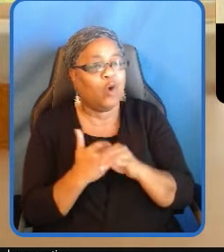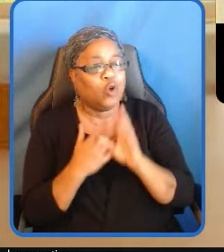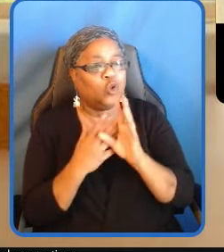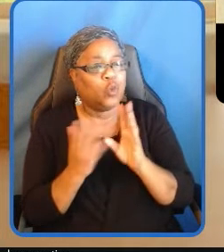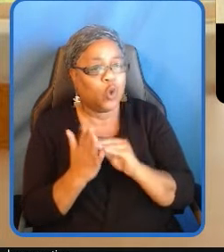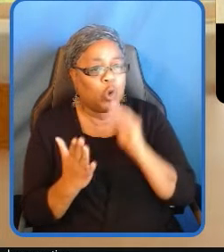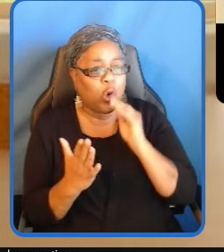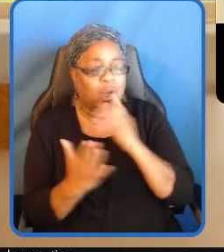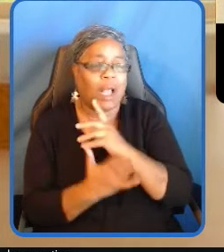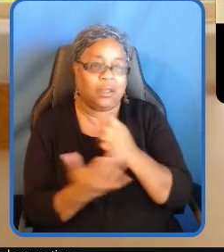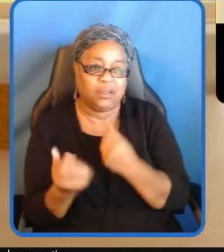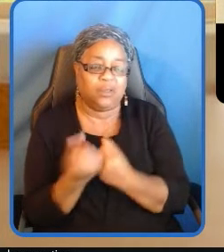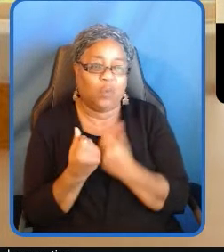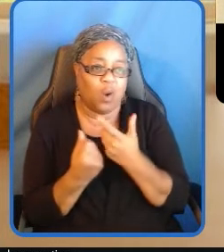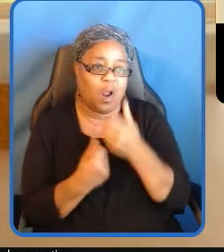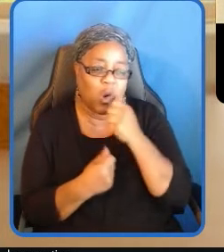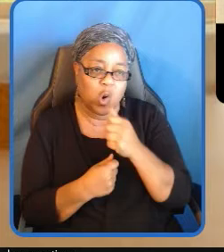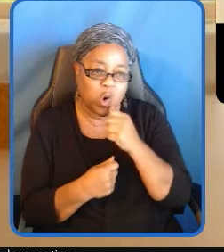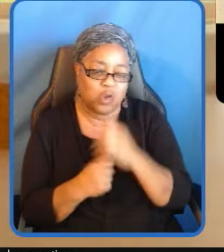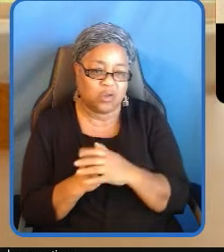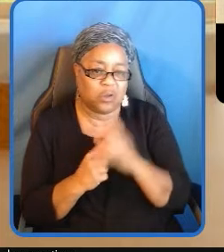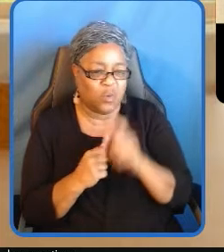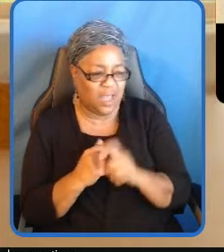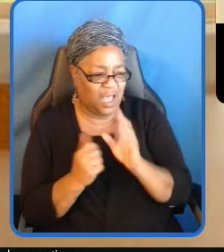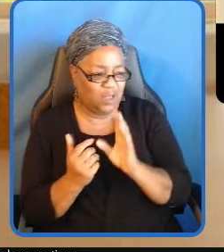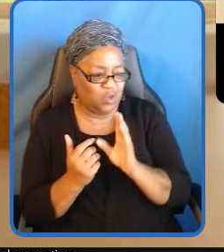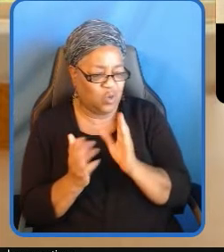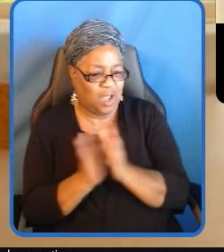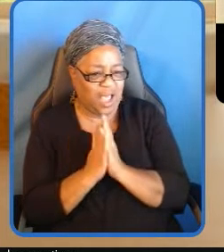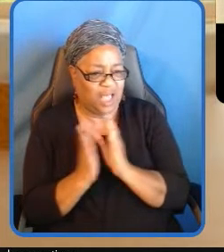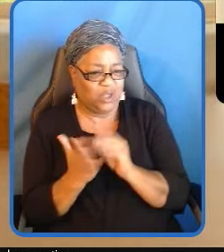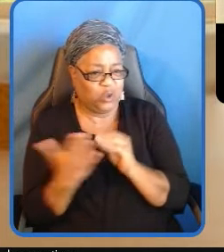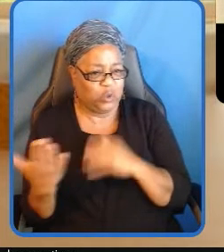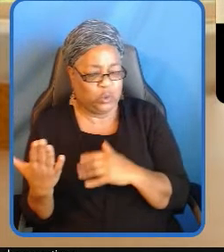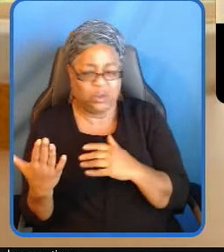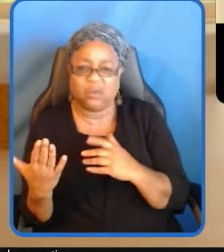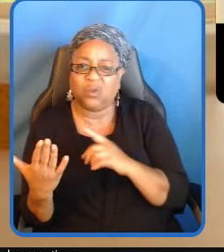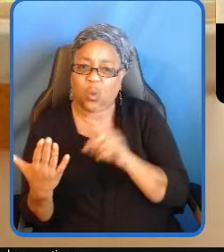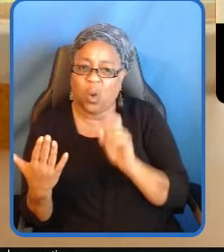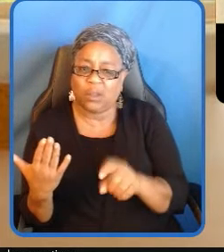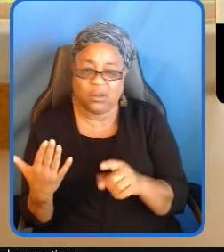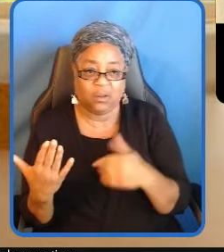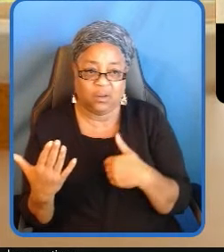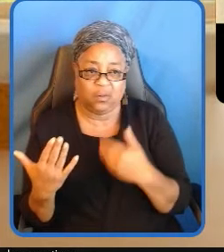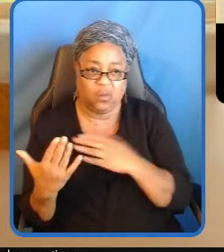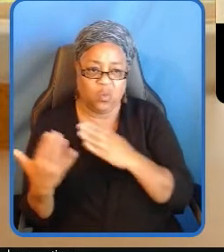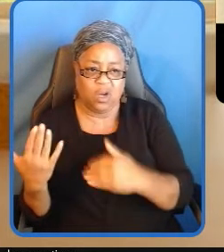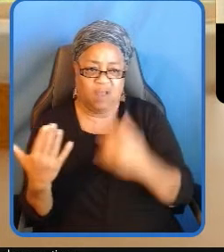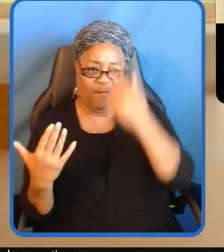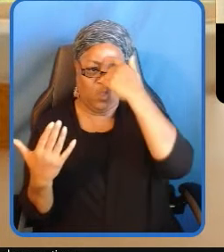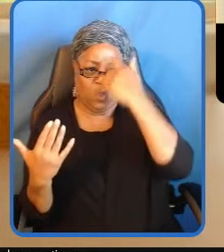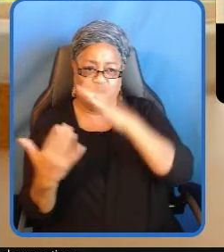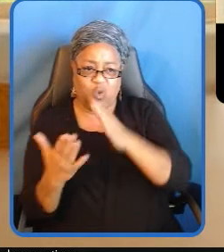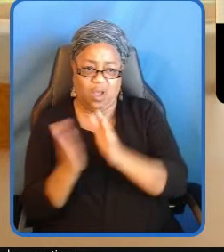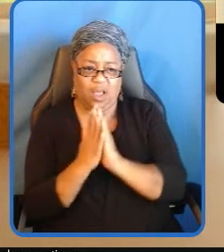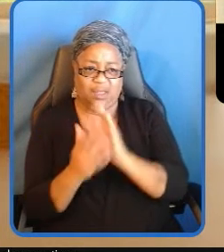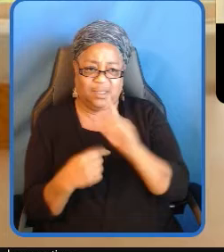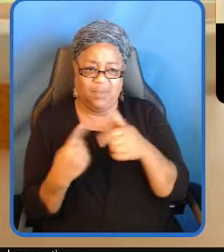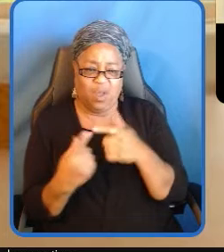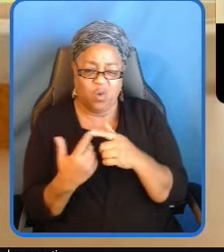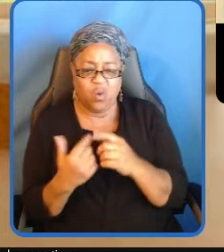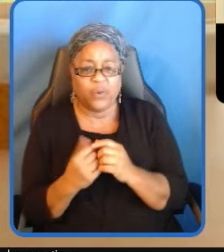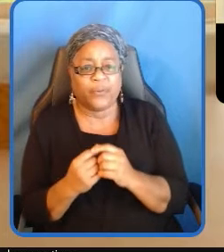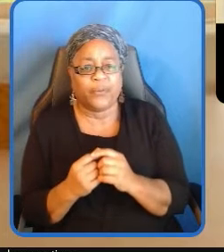we had to ask our students questions we never thought to ask with our most marginalized students top of mind